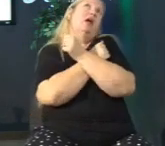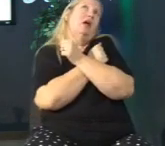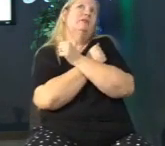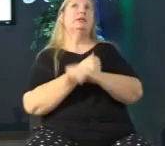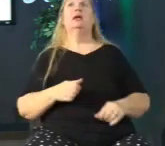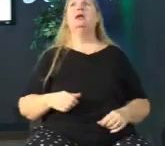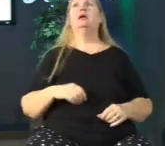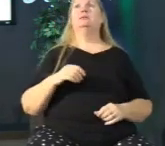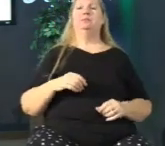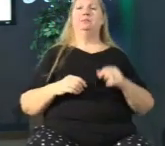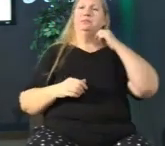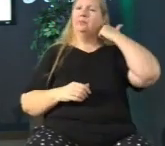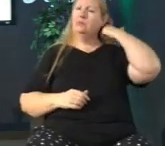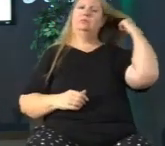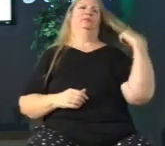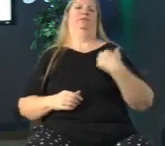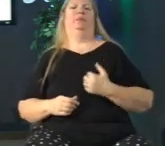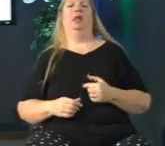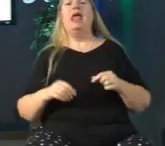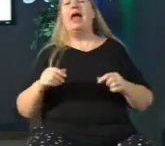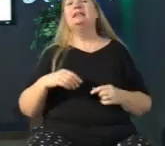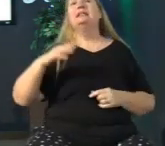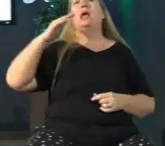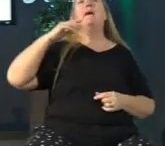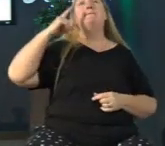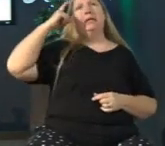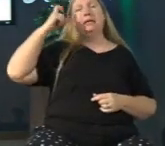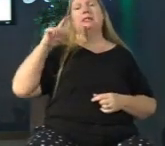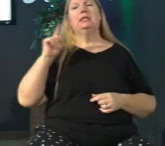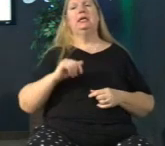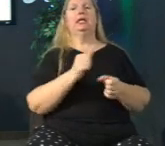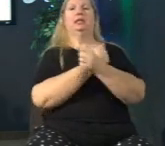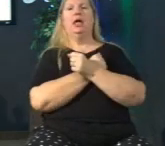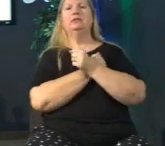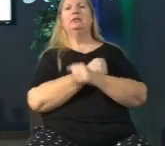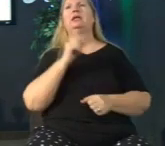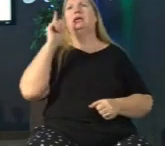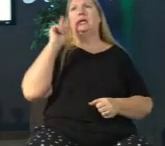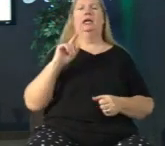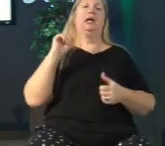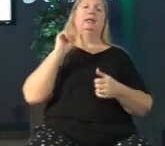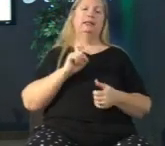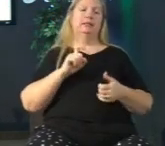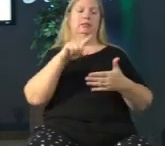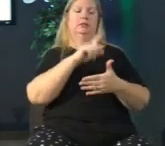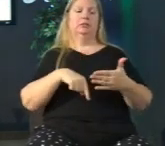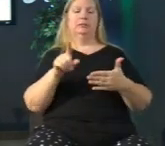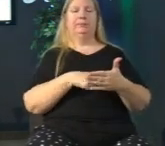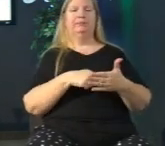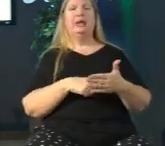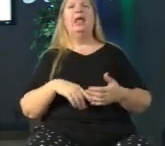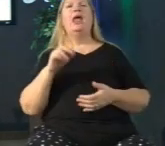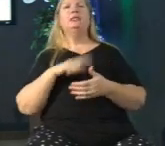but it is because he loves us unconditionally that he also has to discipline us and with discipline does